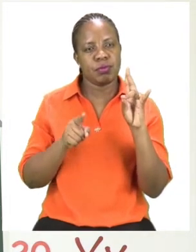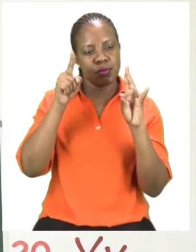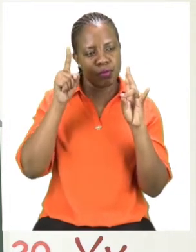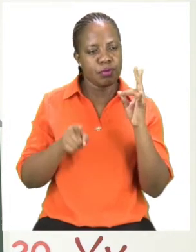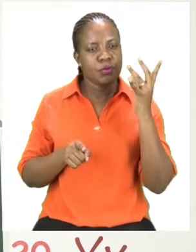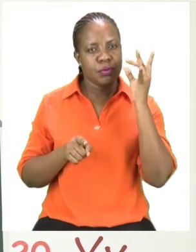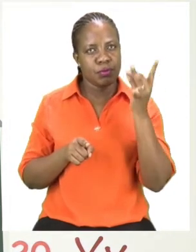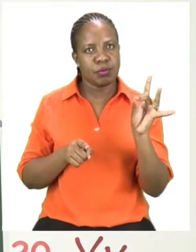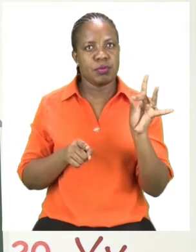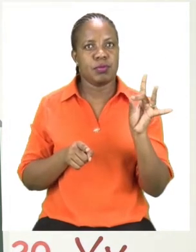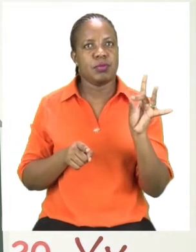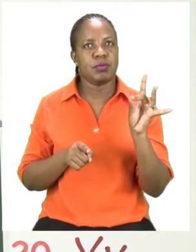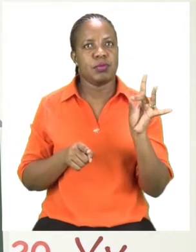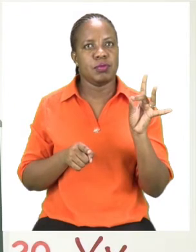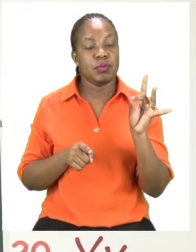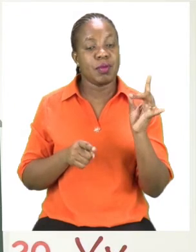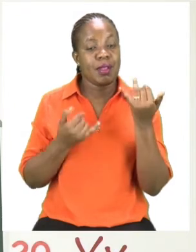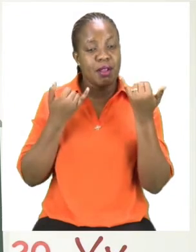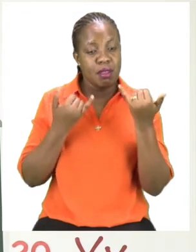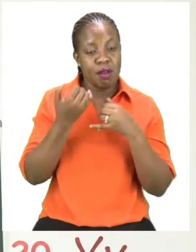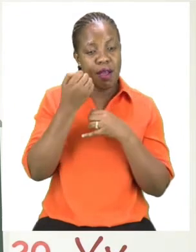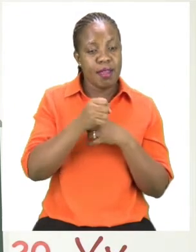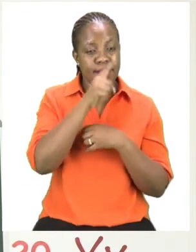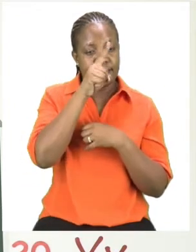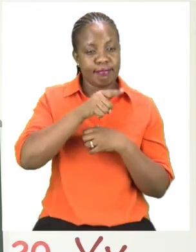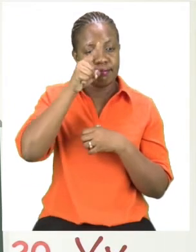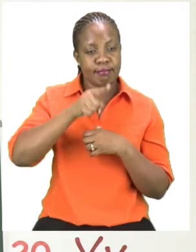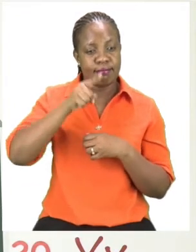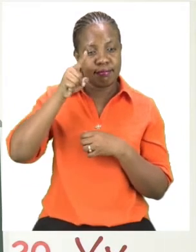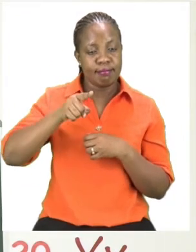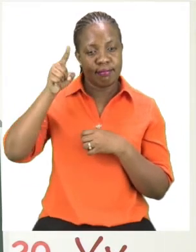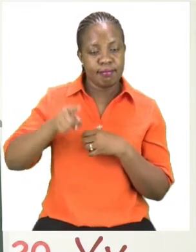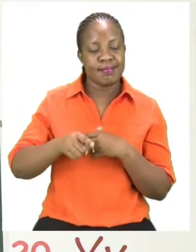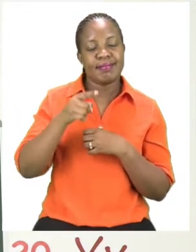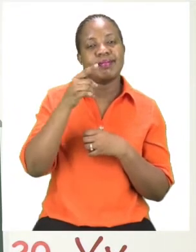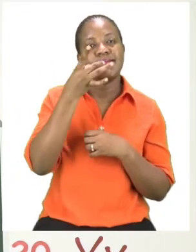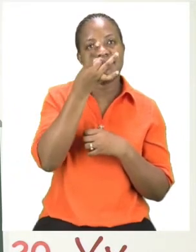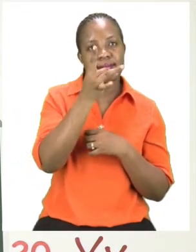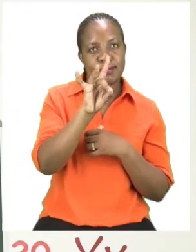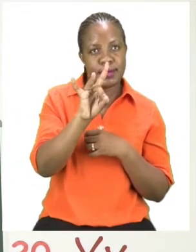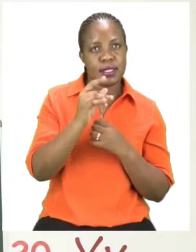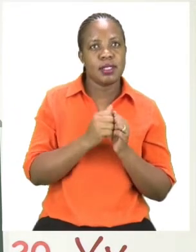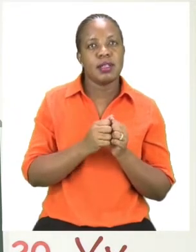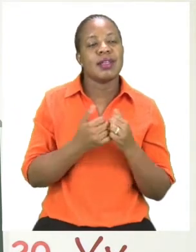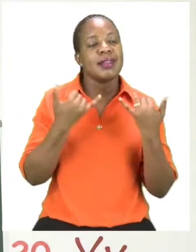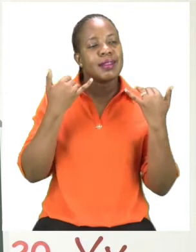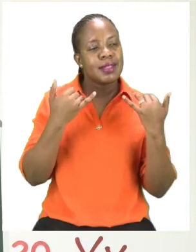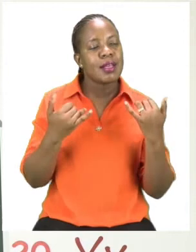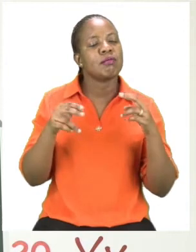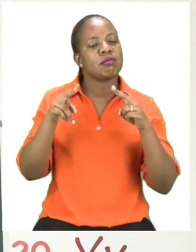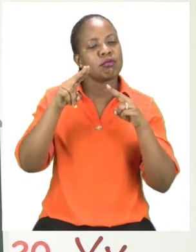So I now have my eight sticks and I'm going to use them to count